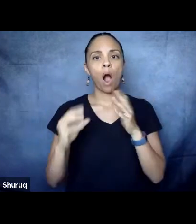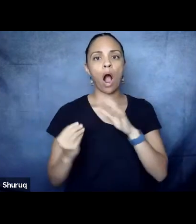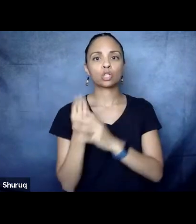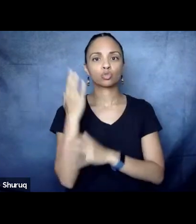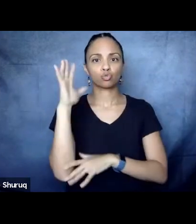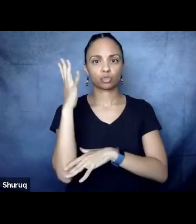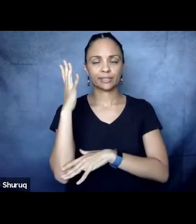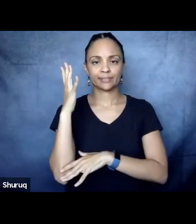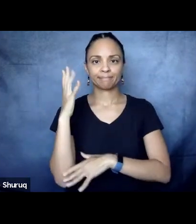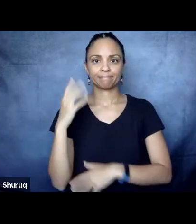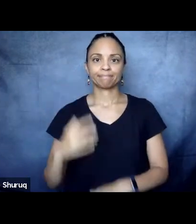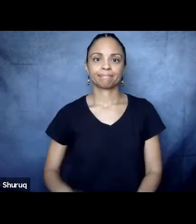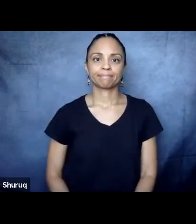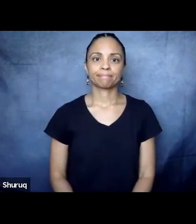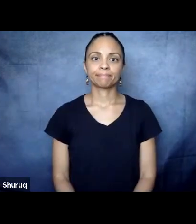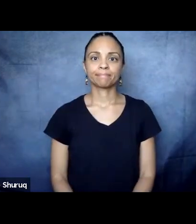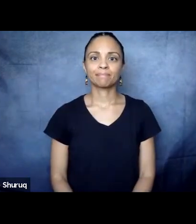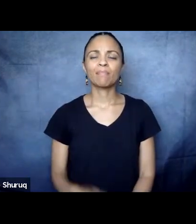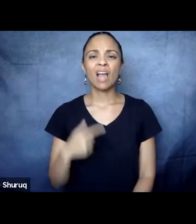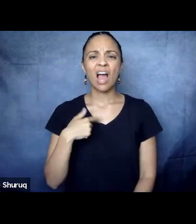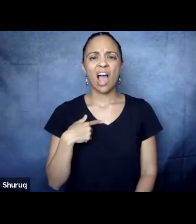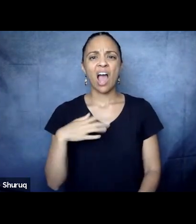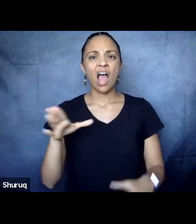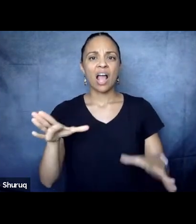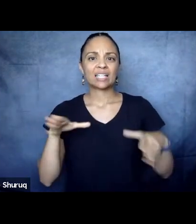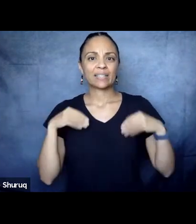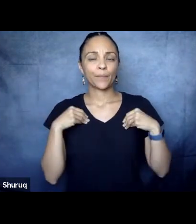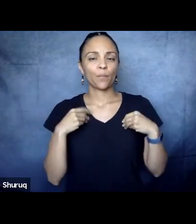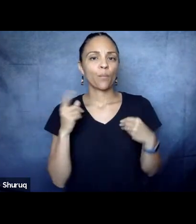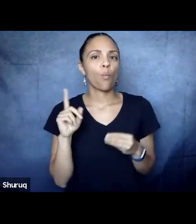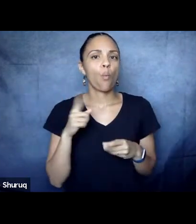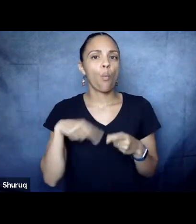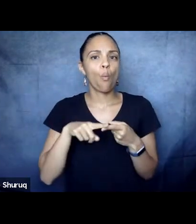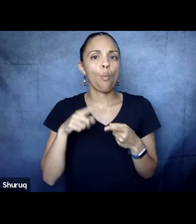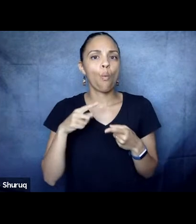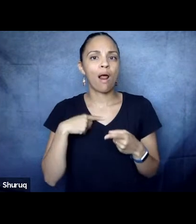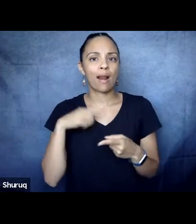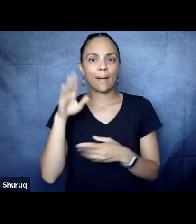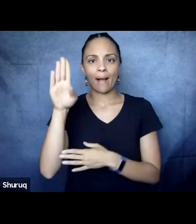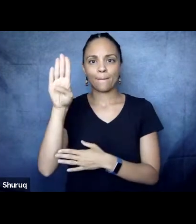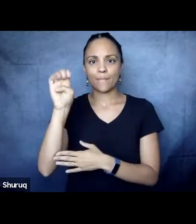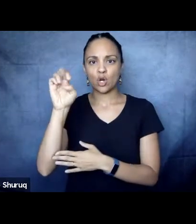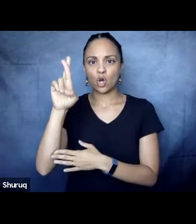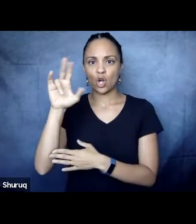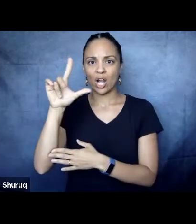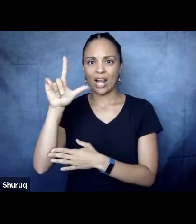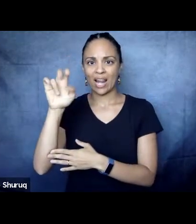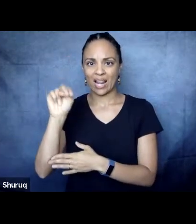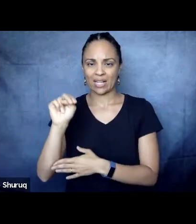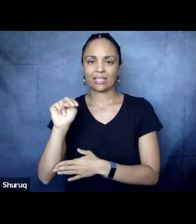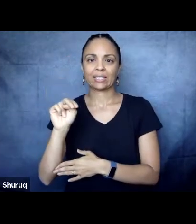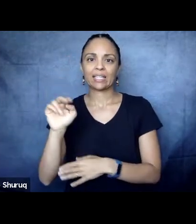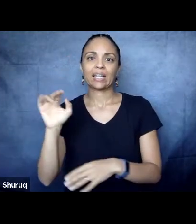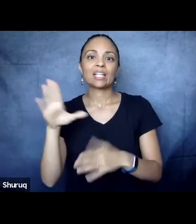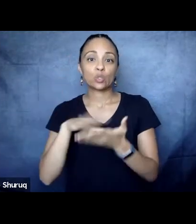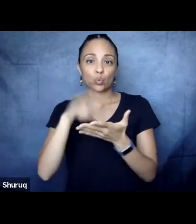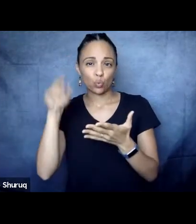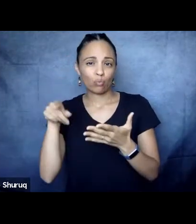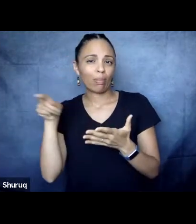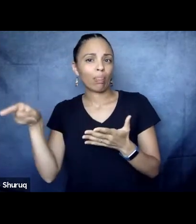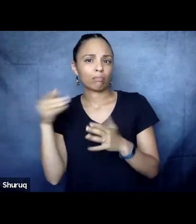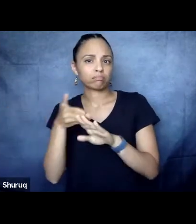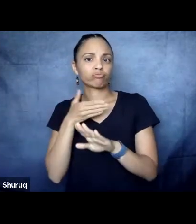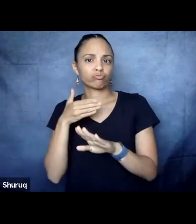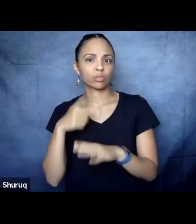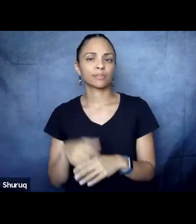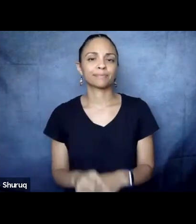residency in Berlin. I have, and it's white and gray. And then I have a gaily on my head with, which has gray, blues,